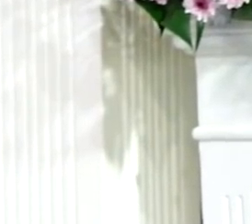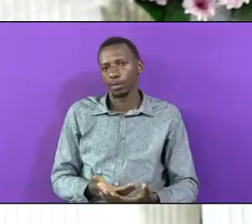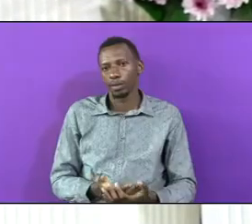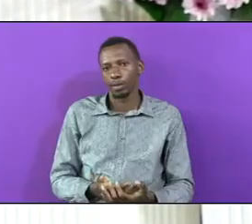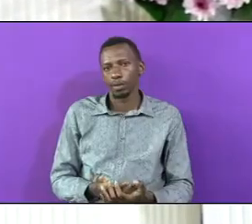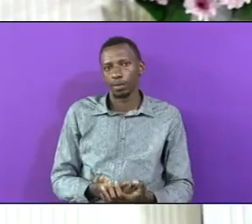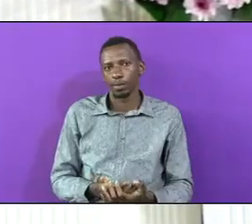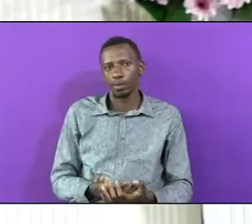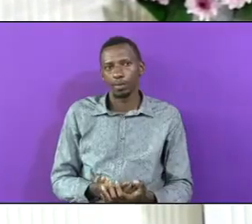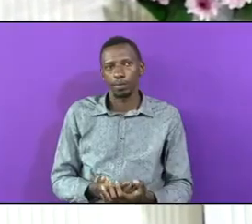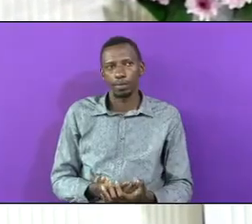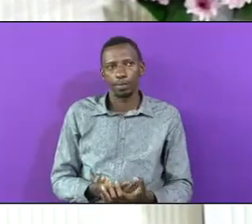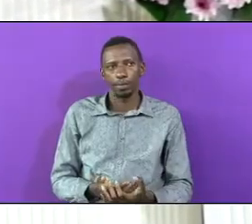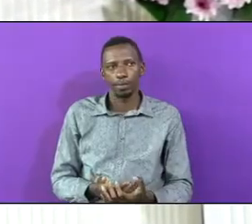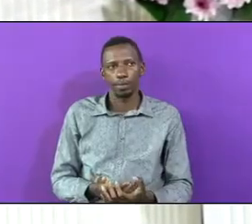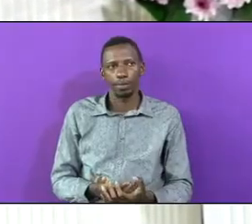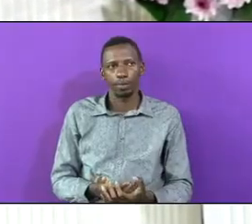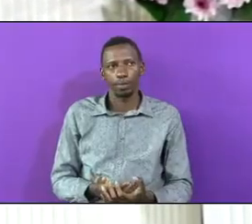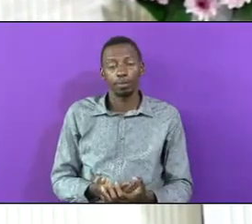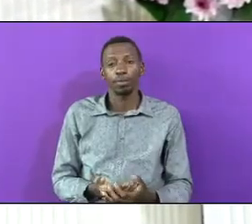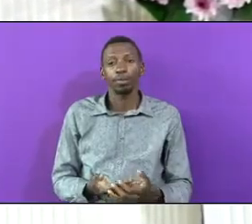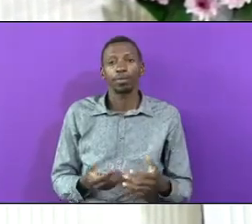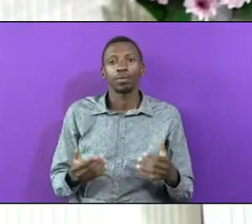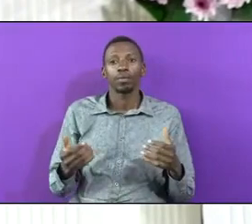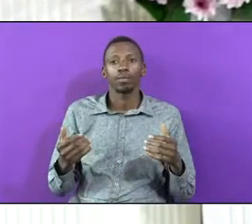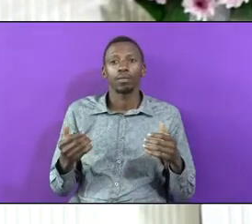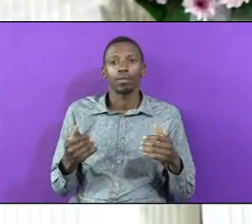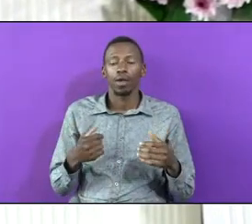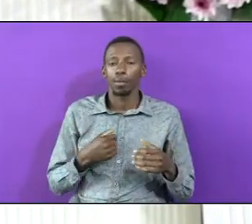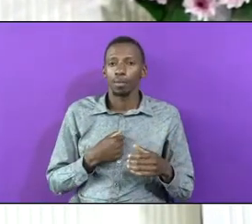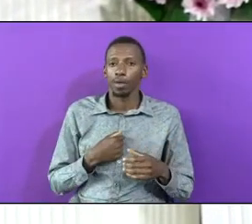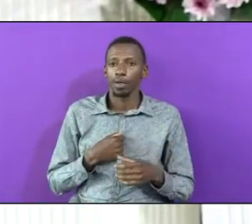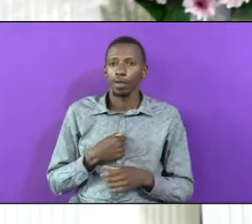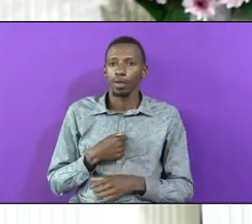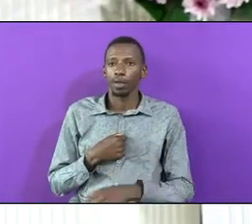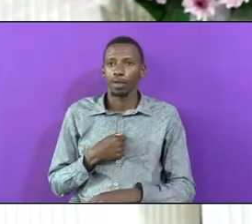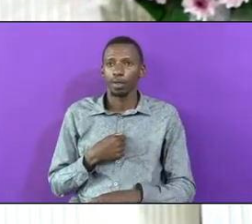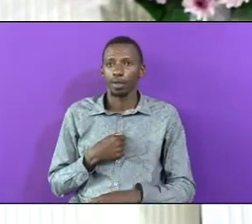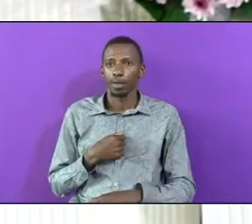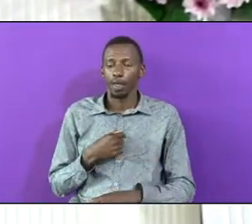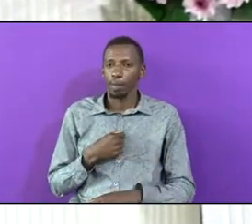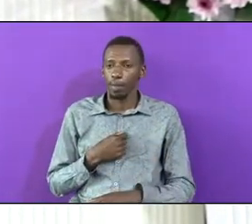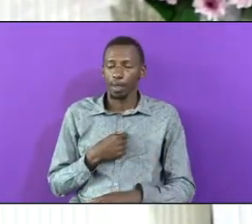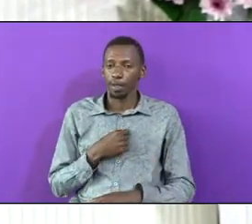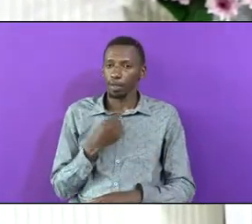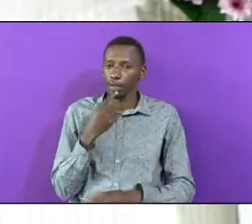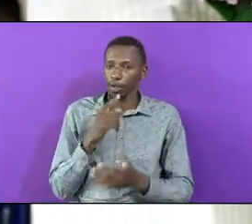That There Is Poverty That Will Come To Us In This New Life Like A Flood